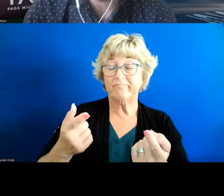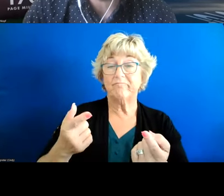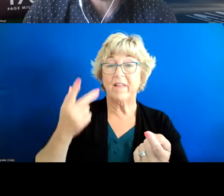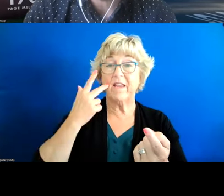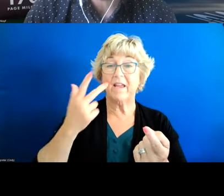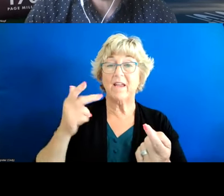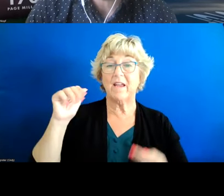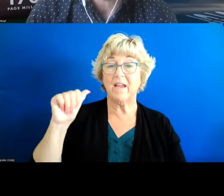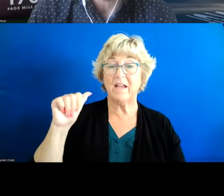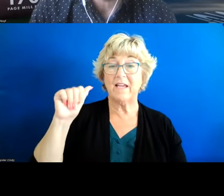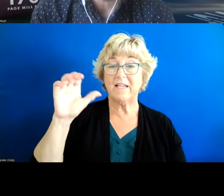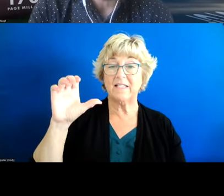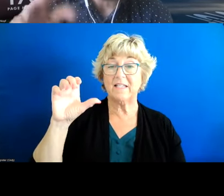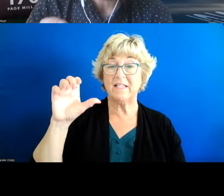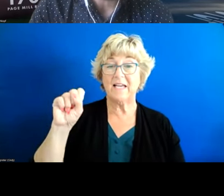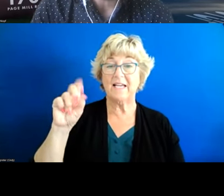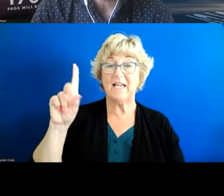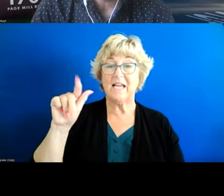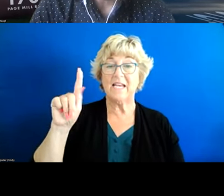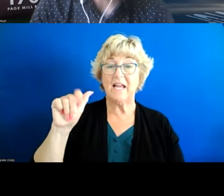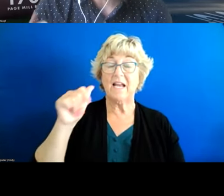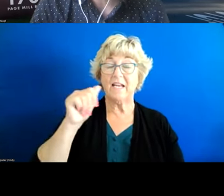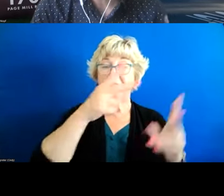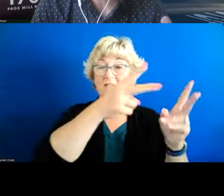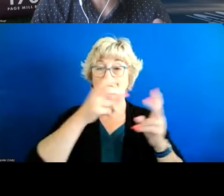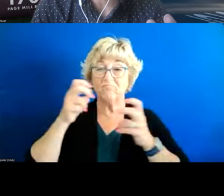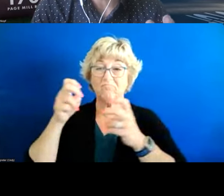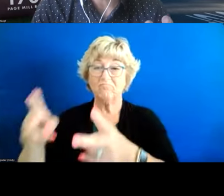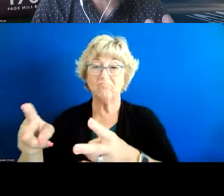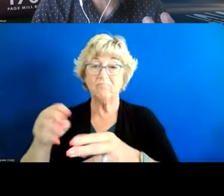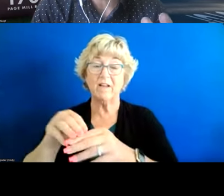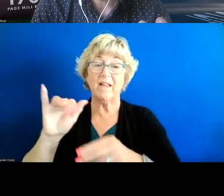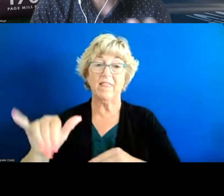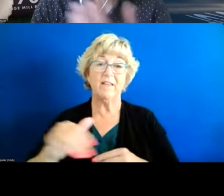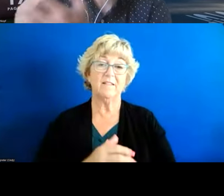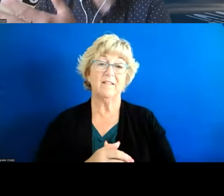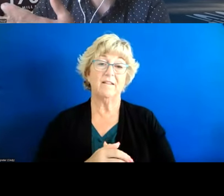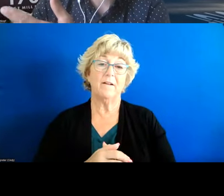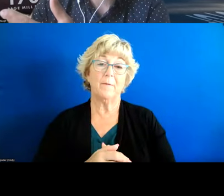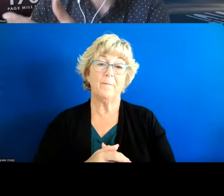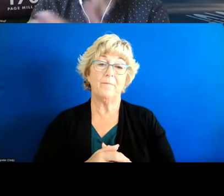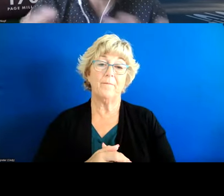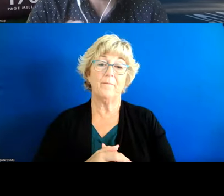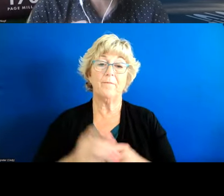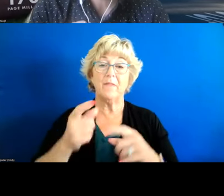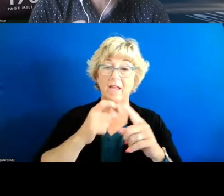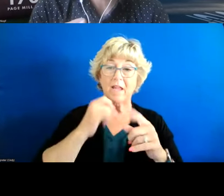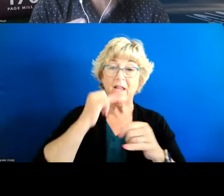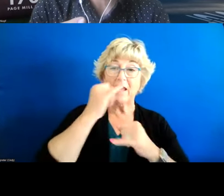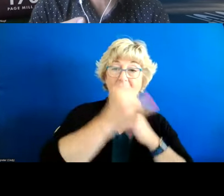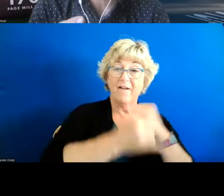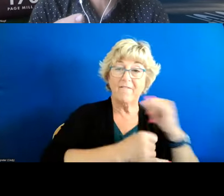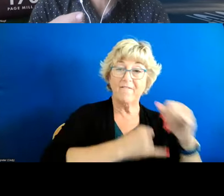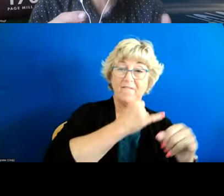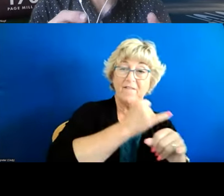of that acs data could be um replicated um there's some things that um you know when we went from the international index to the